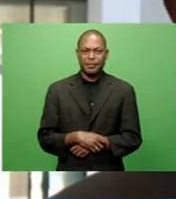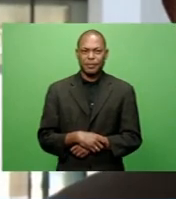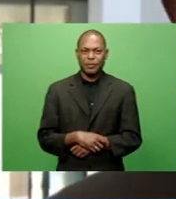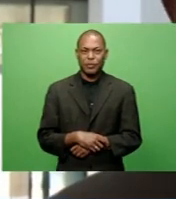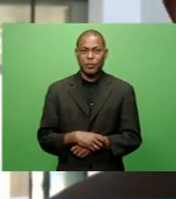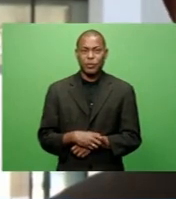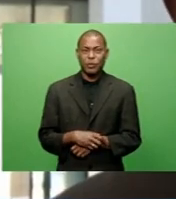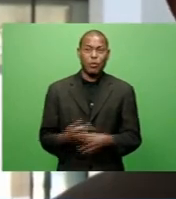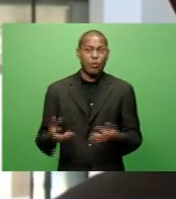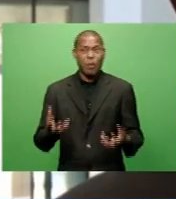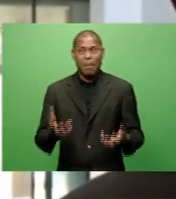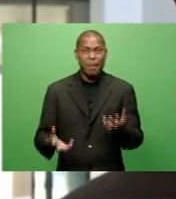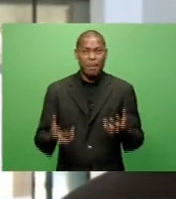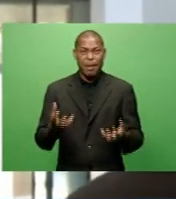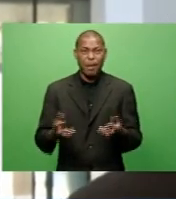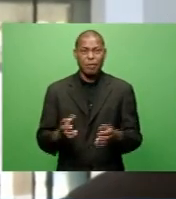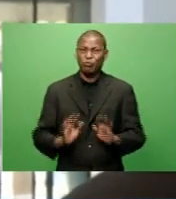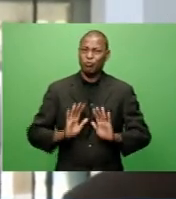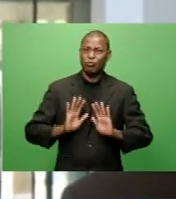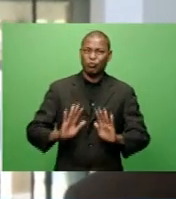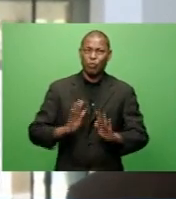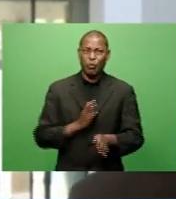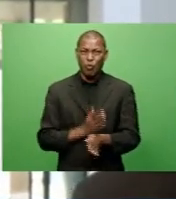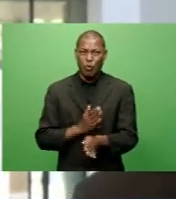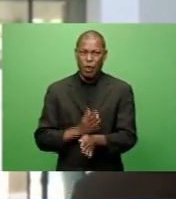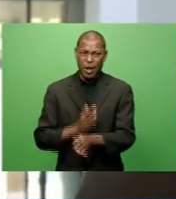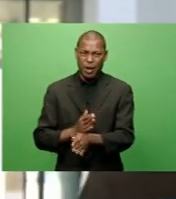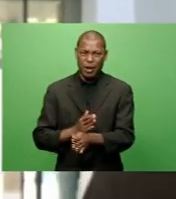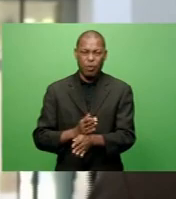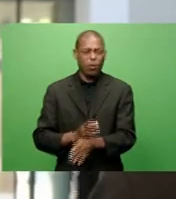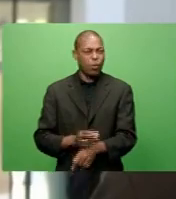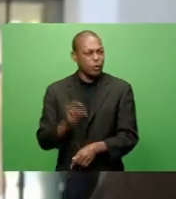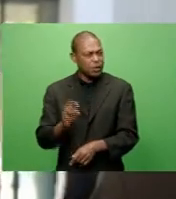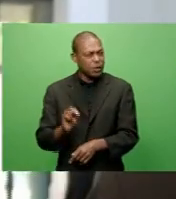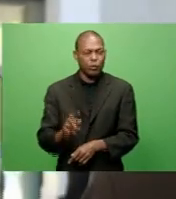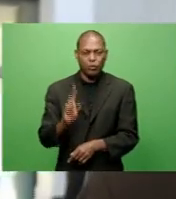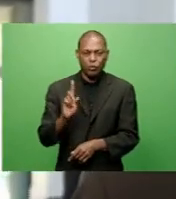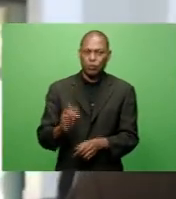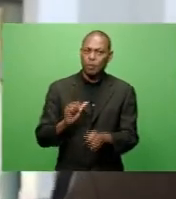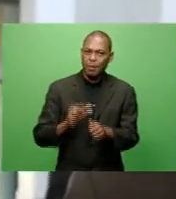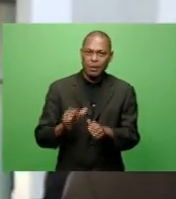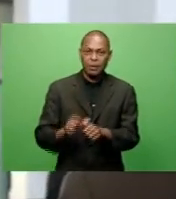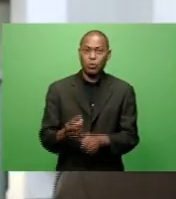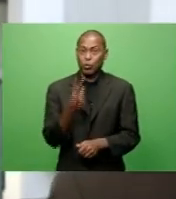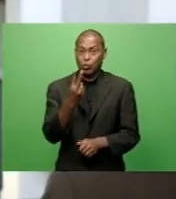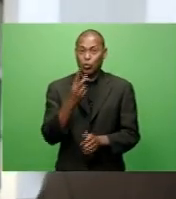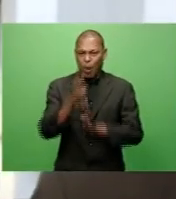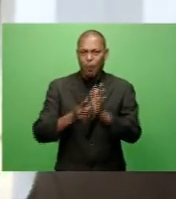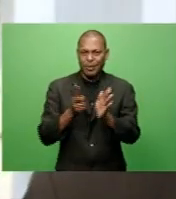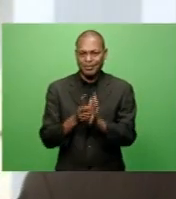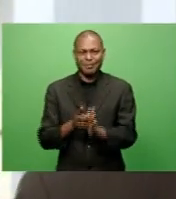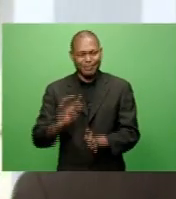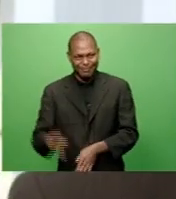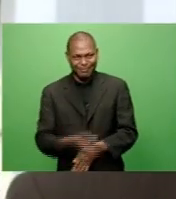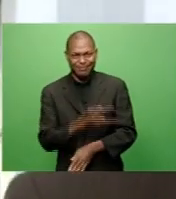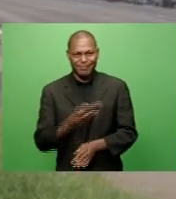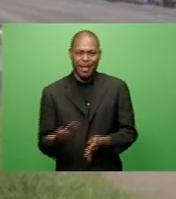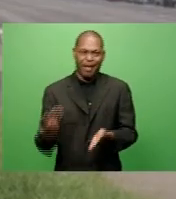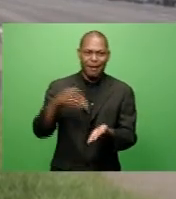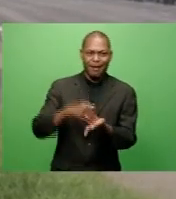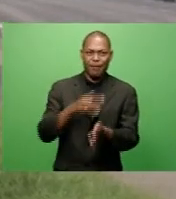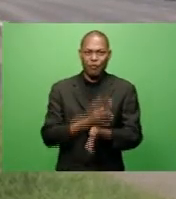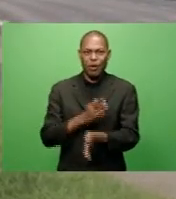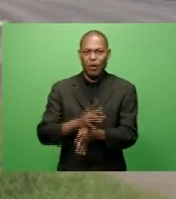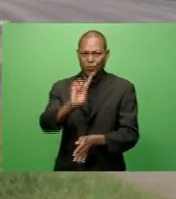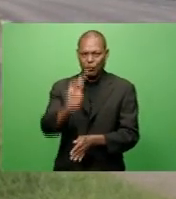stop the work and let people get you on time or find the balance between that. So for me, it took two hours to get to work today so I can understand the frustrations